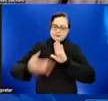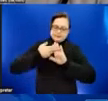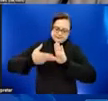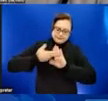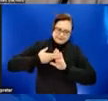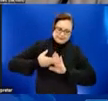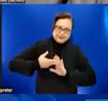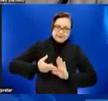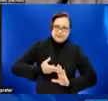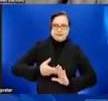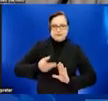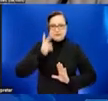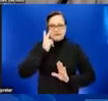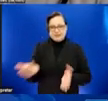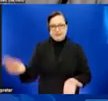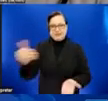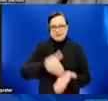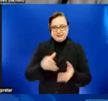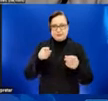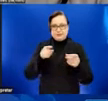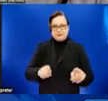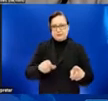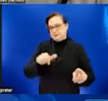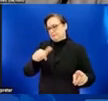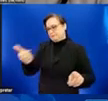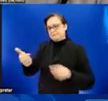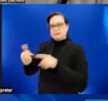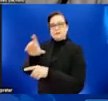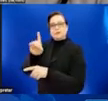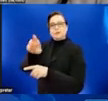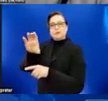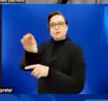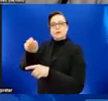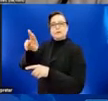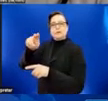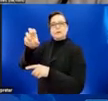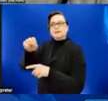slide, again, during Dr. Carnes' presentation. Next slide, please.